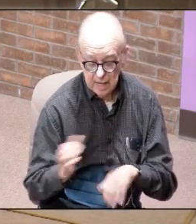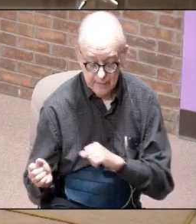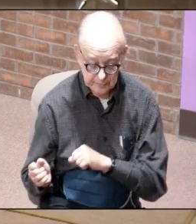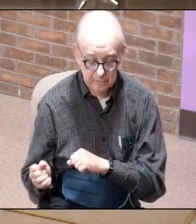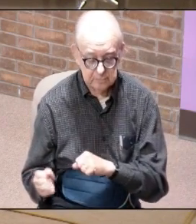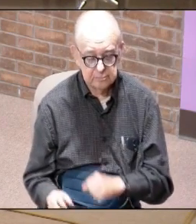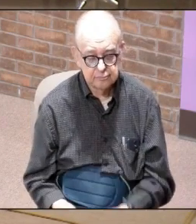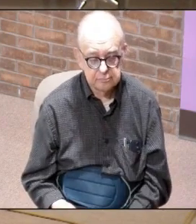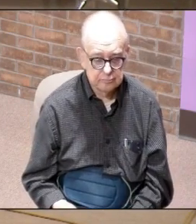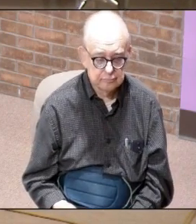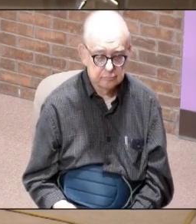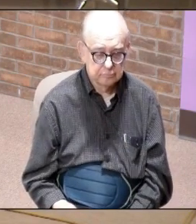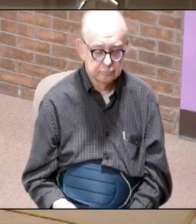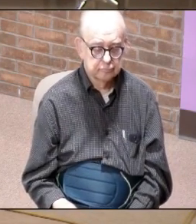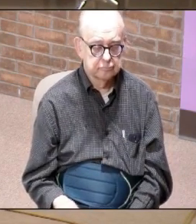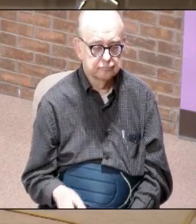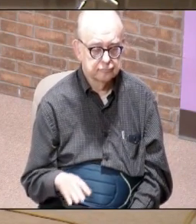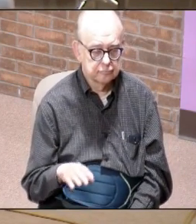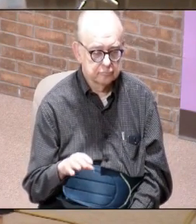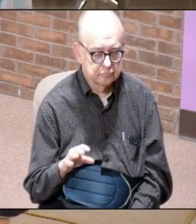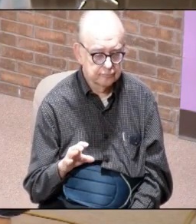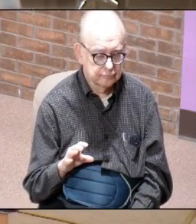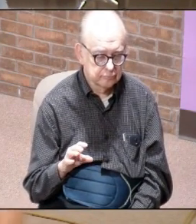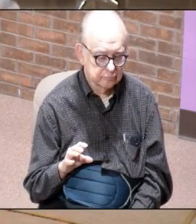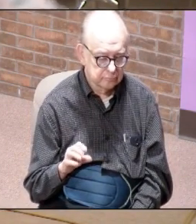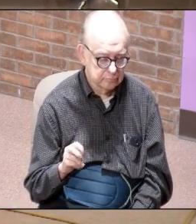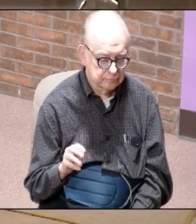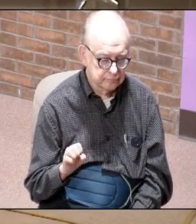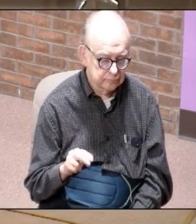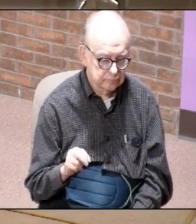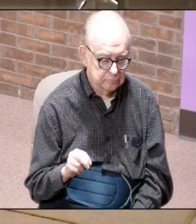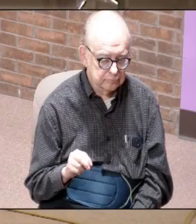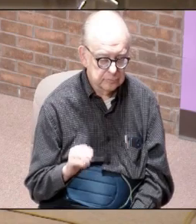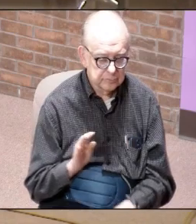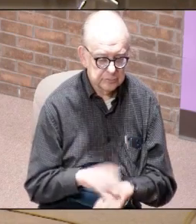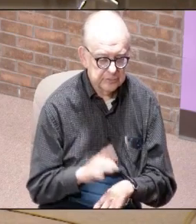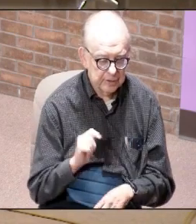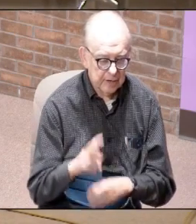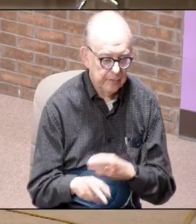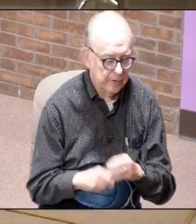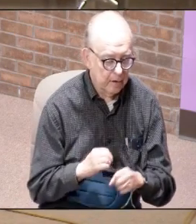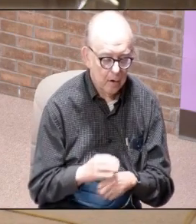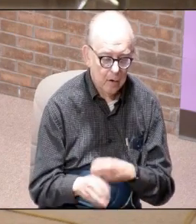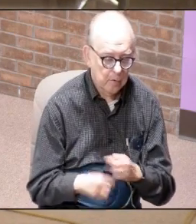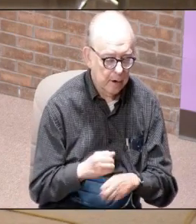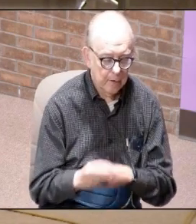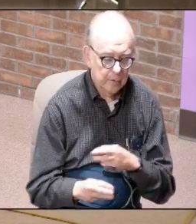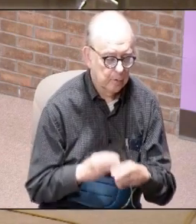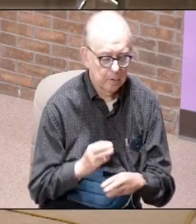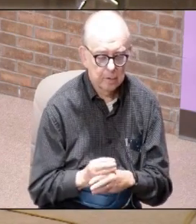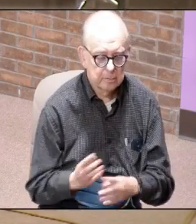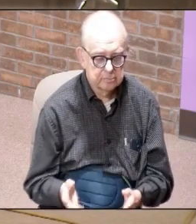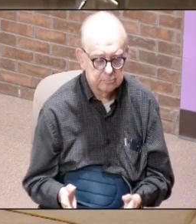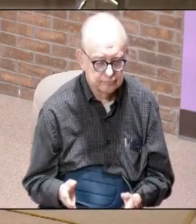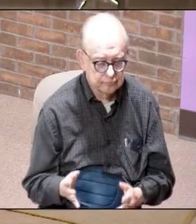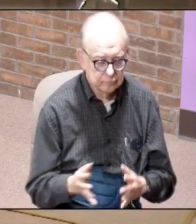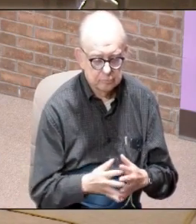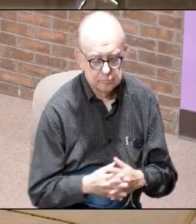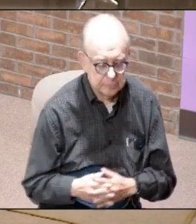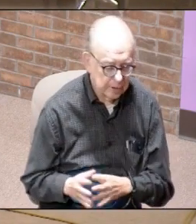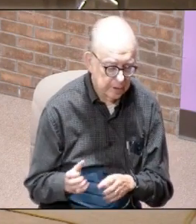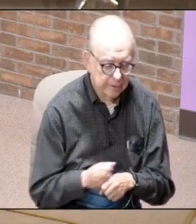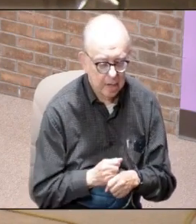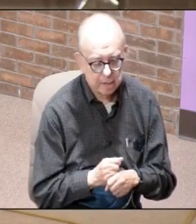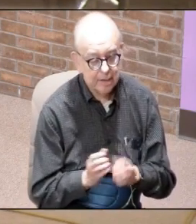and um simon cowell is now like on tv everywhere around the world they've got uh america's got